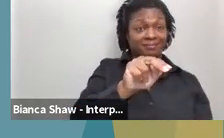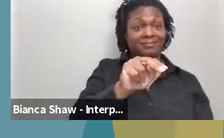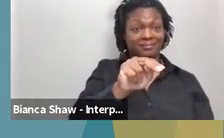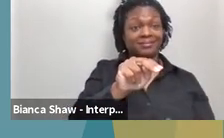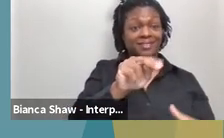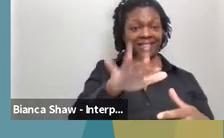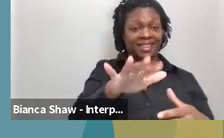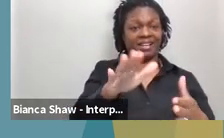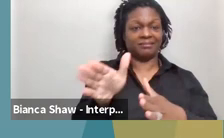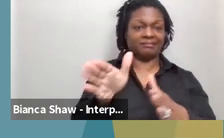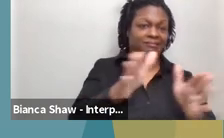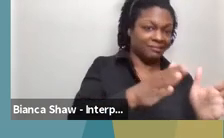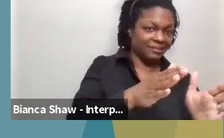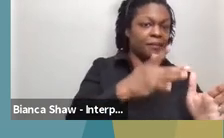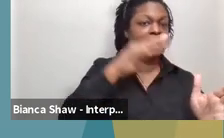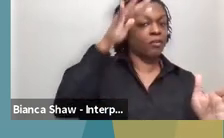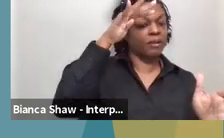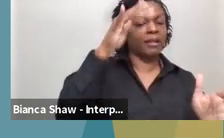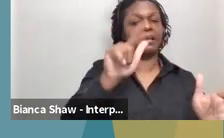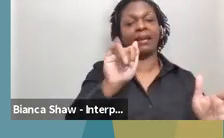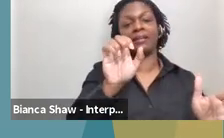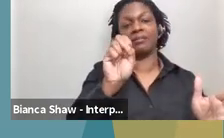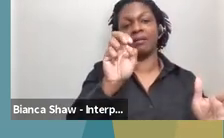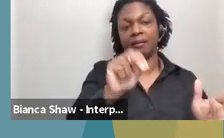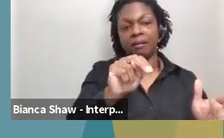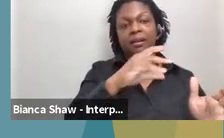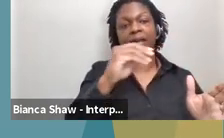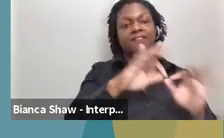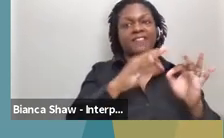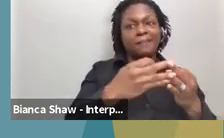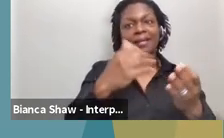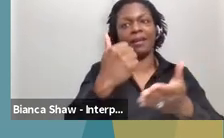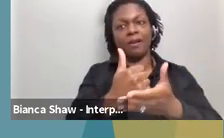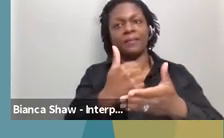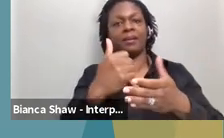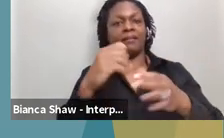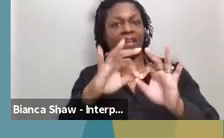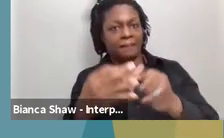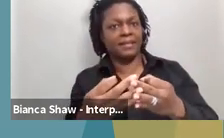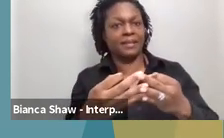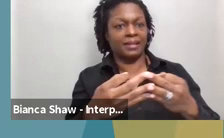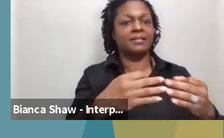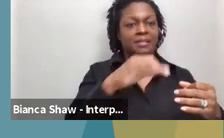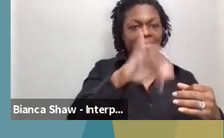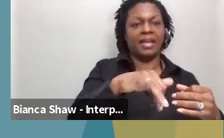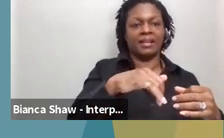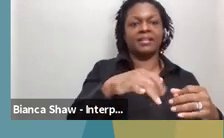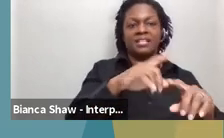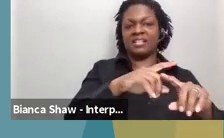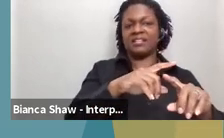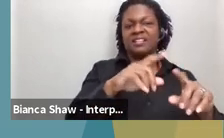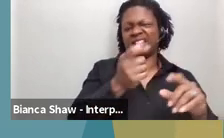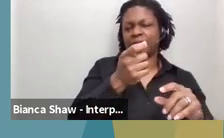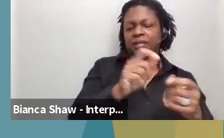families to ensure that the, um, that the needs were being met of the community. And then also there's a family resource center